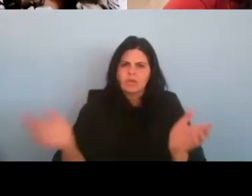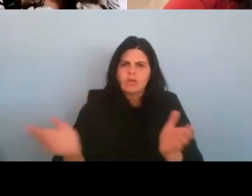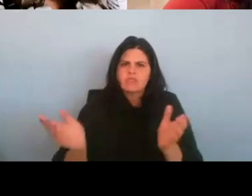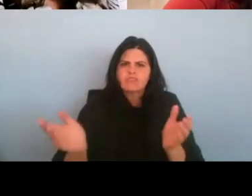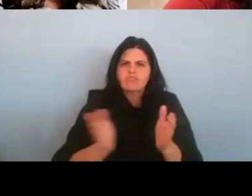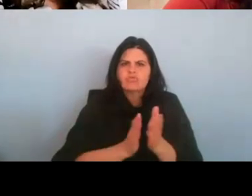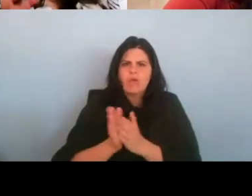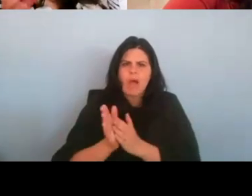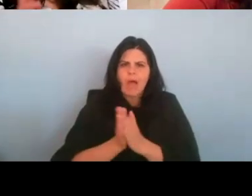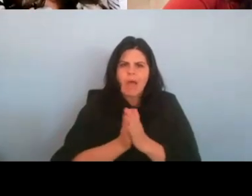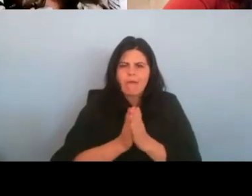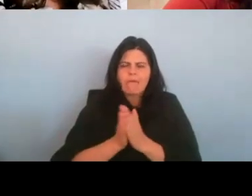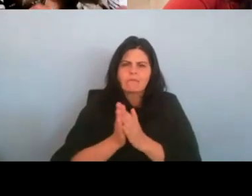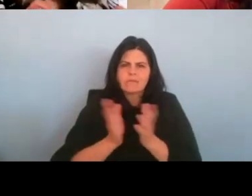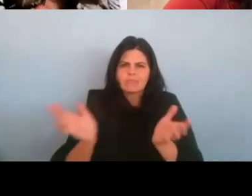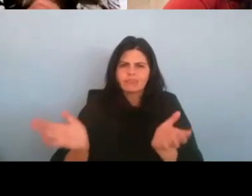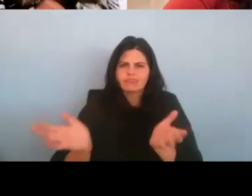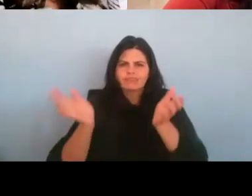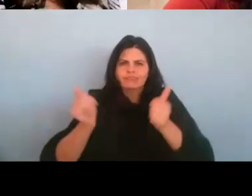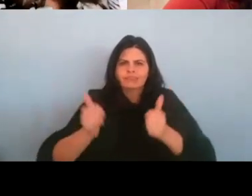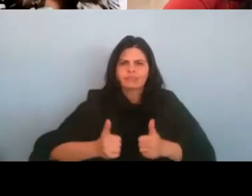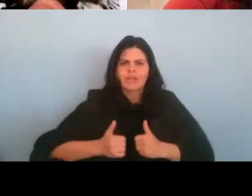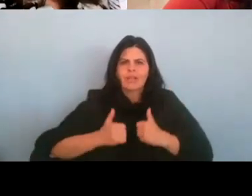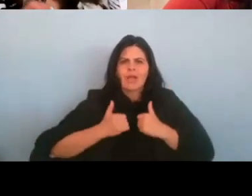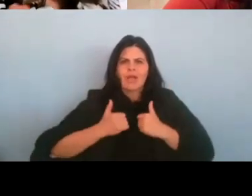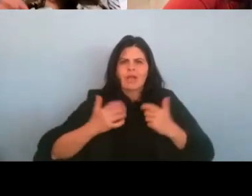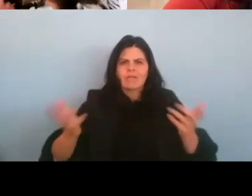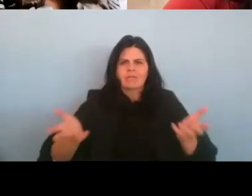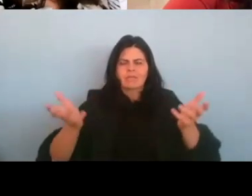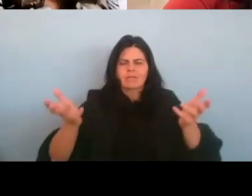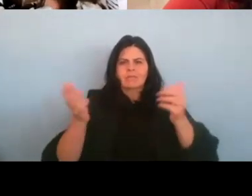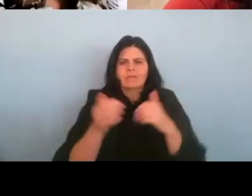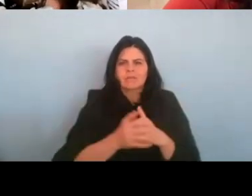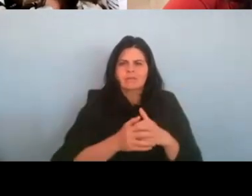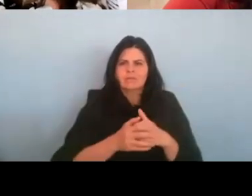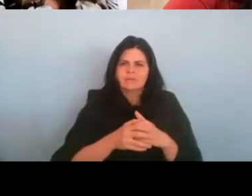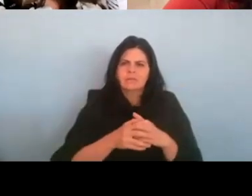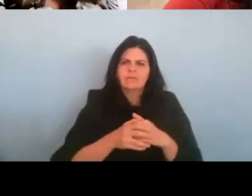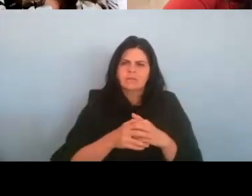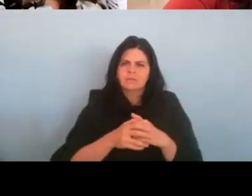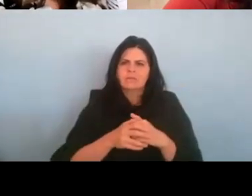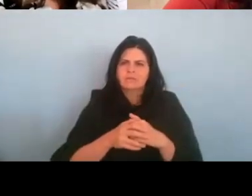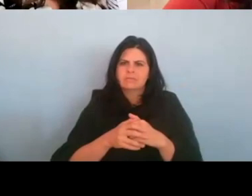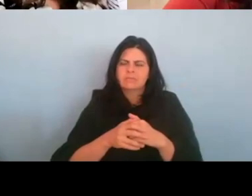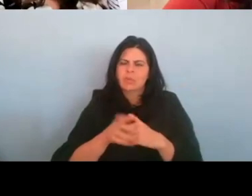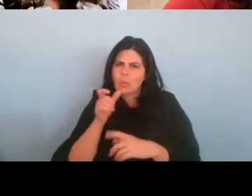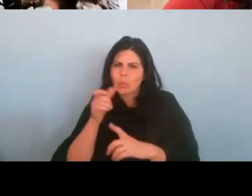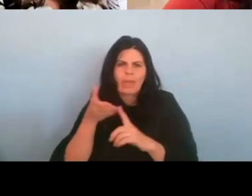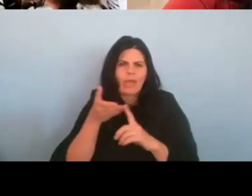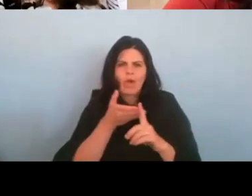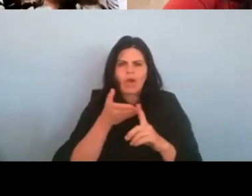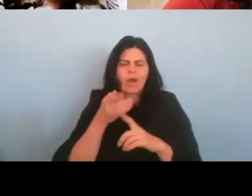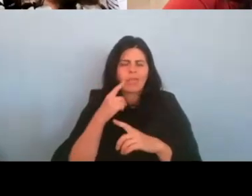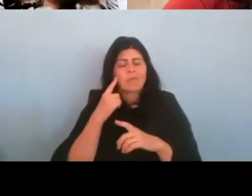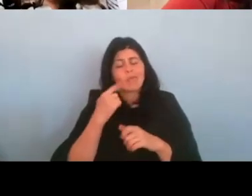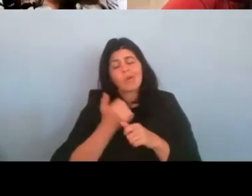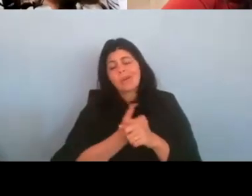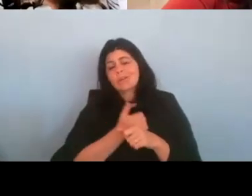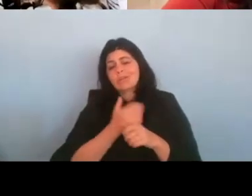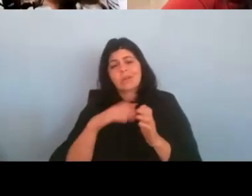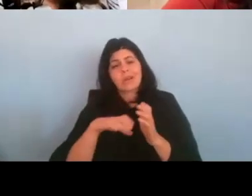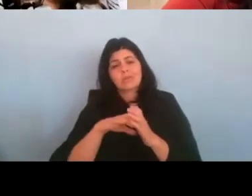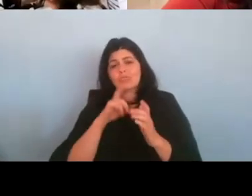and I, I think that there is just a really wonderful opportunity with each of those characters to really empathize and understand.